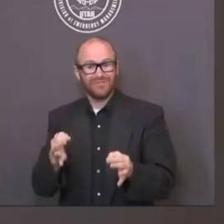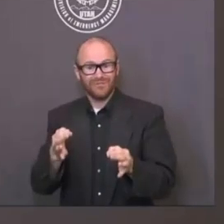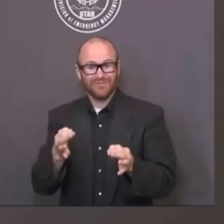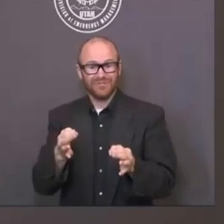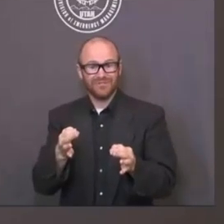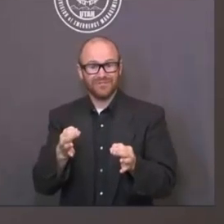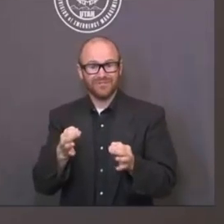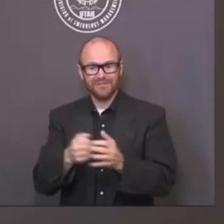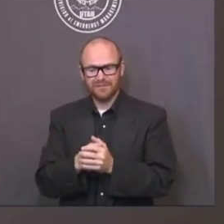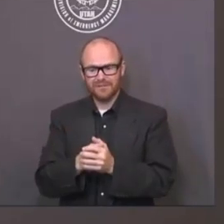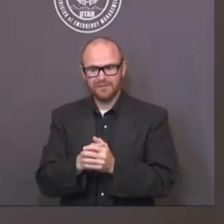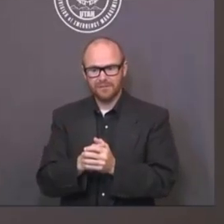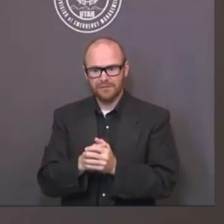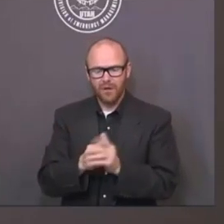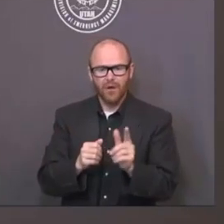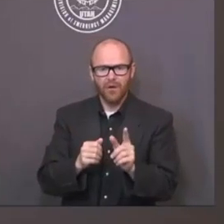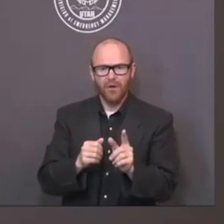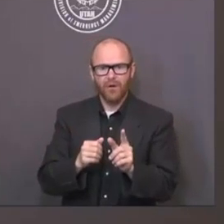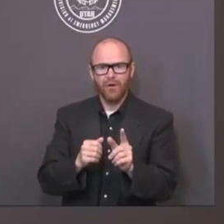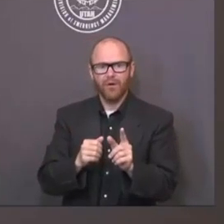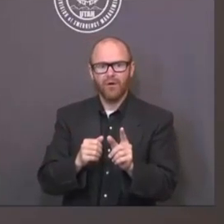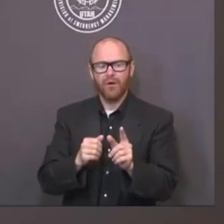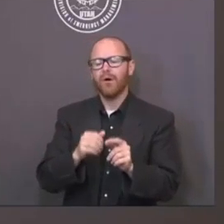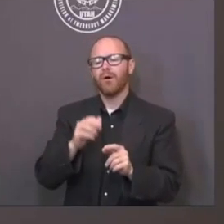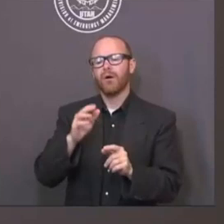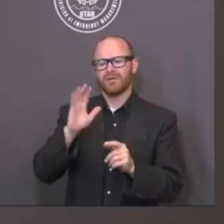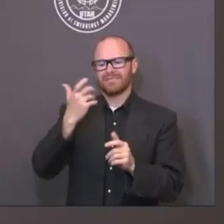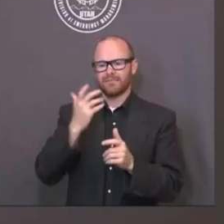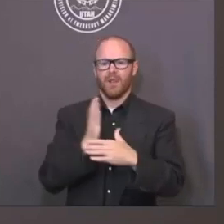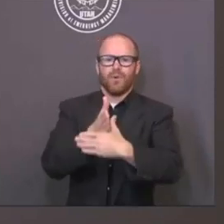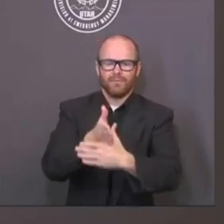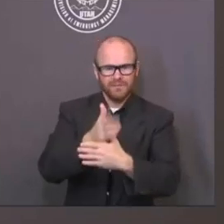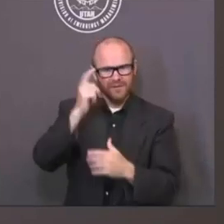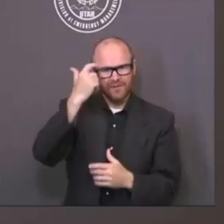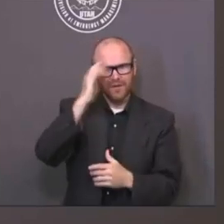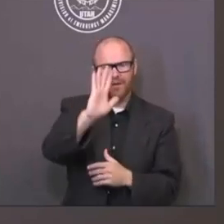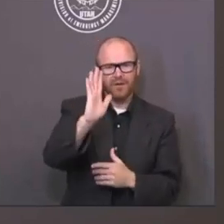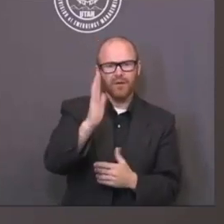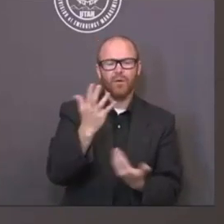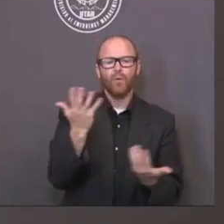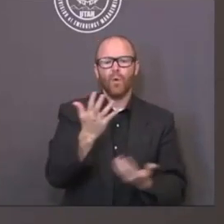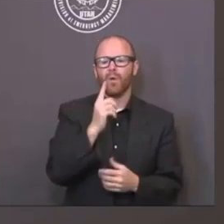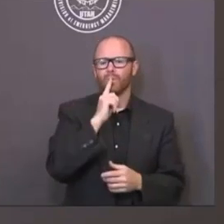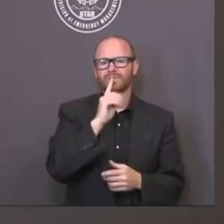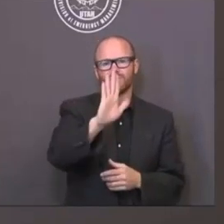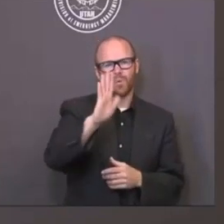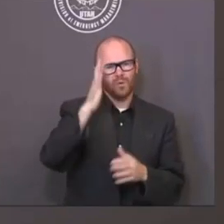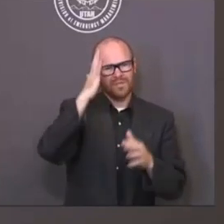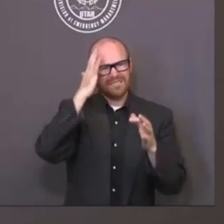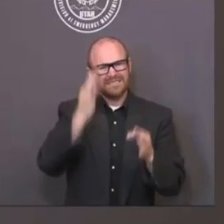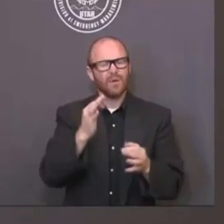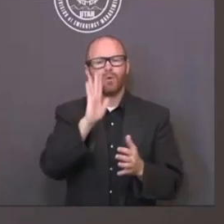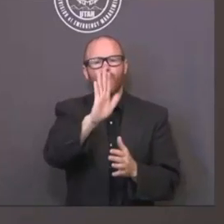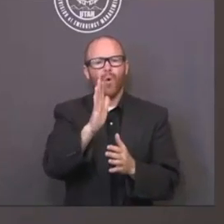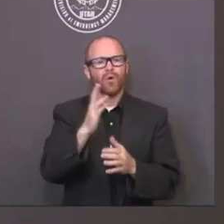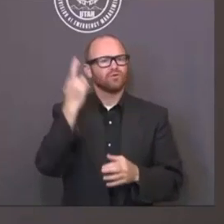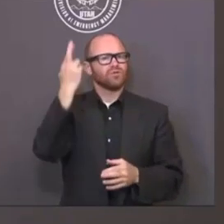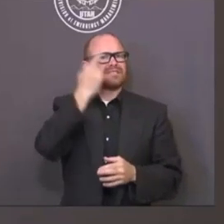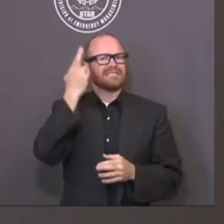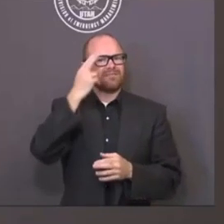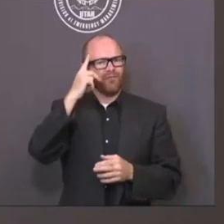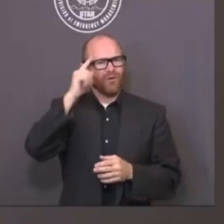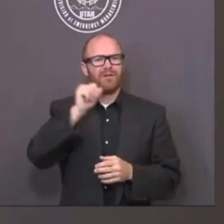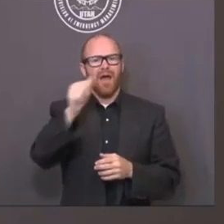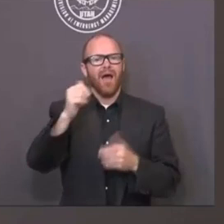So, Governor, I was just going to ask, what was your decision, your motive for just not